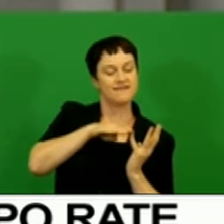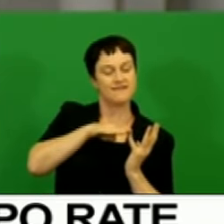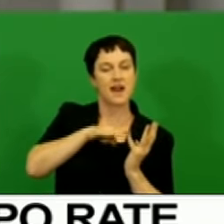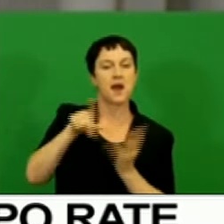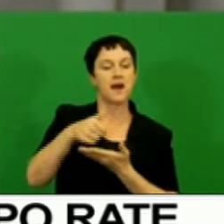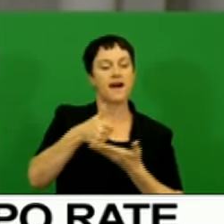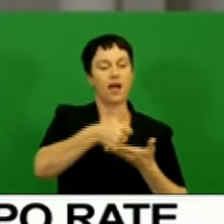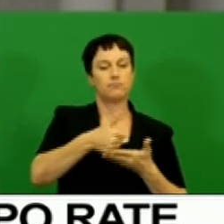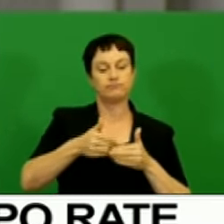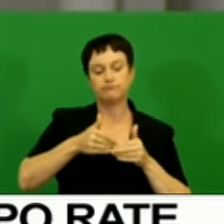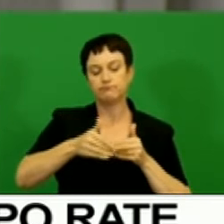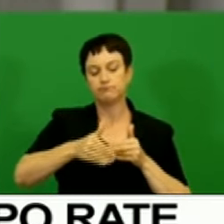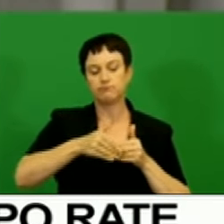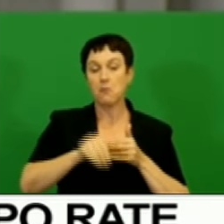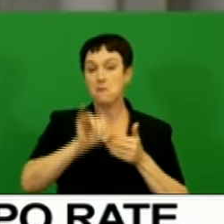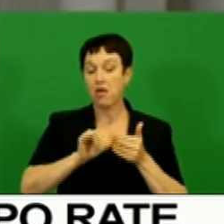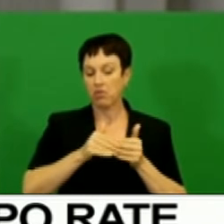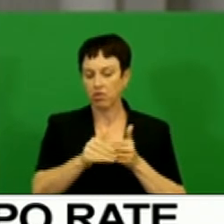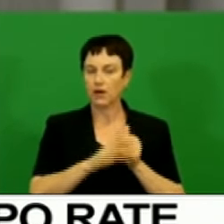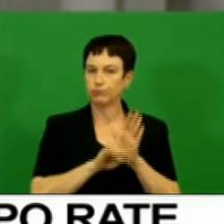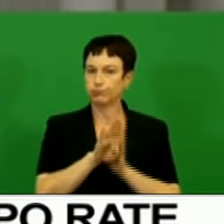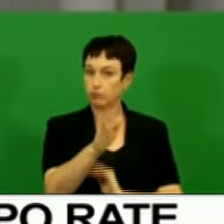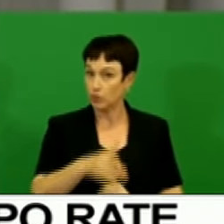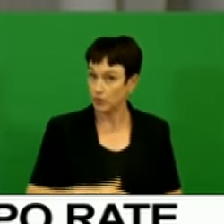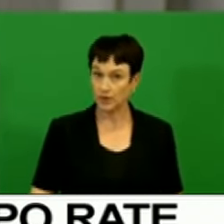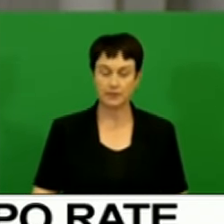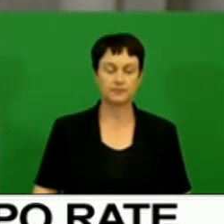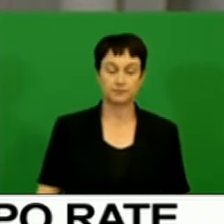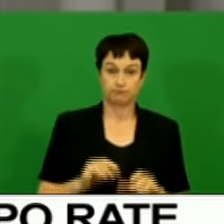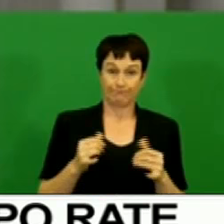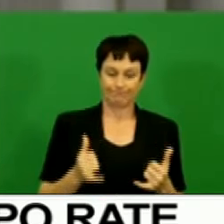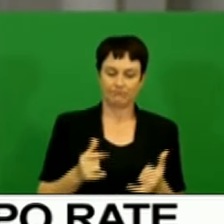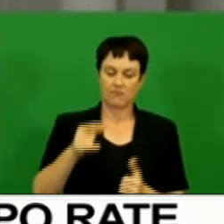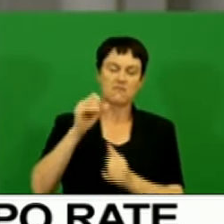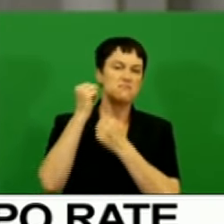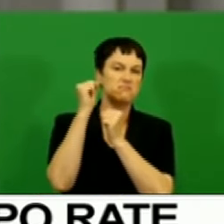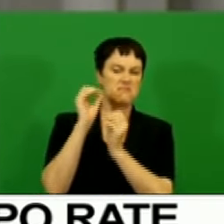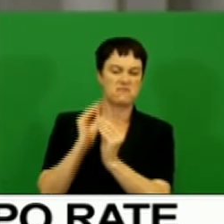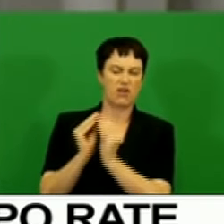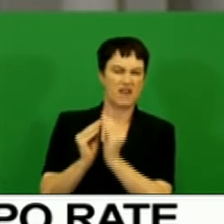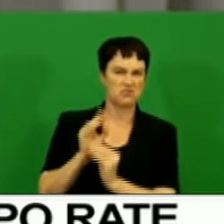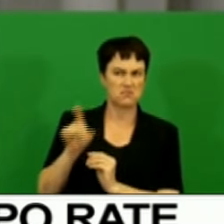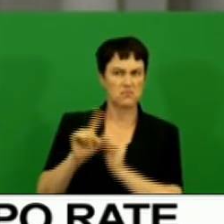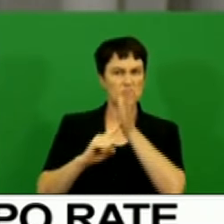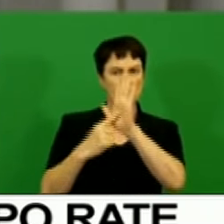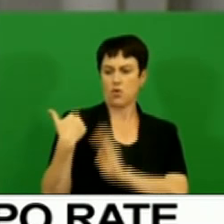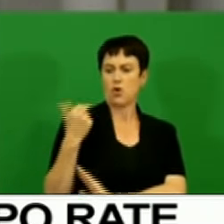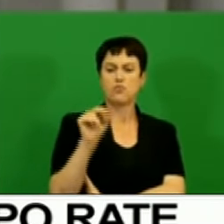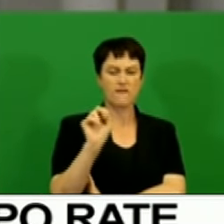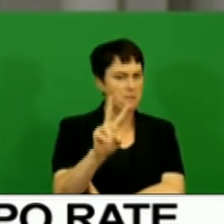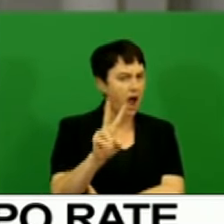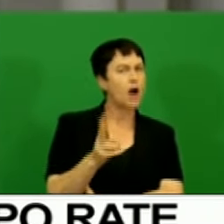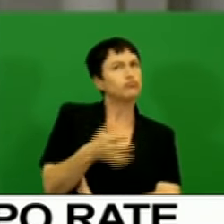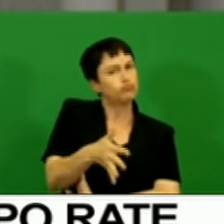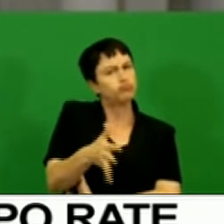coming months. The manufacturing sector recorded low but positive growth in November following